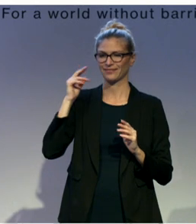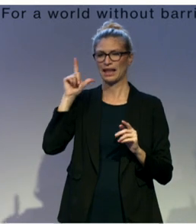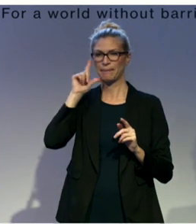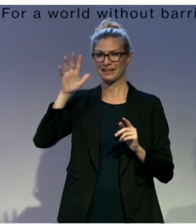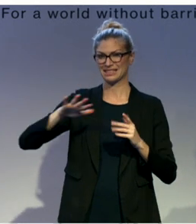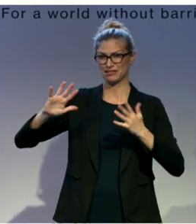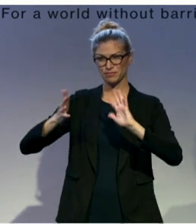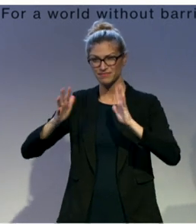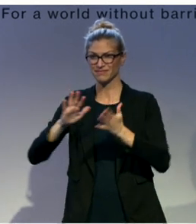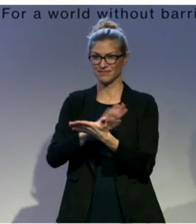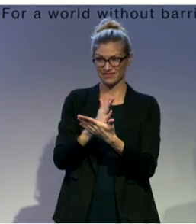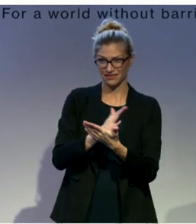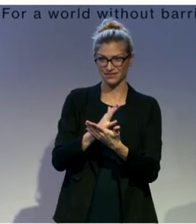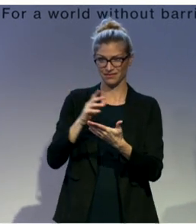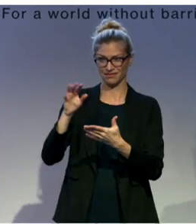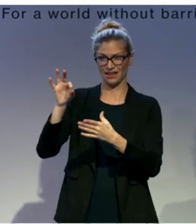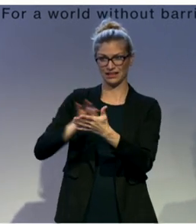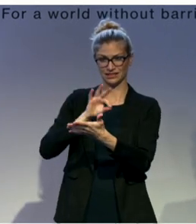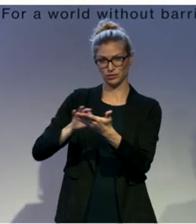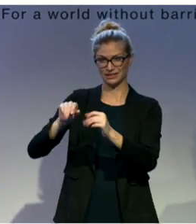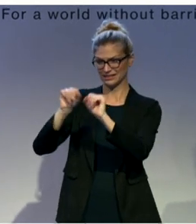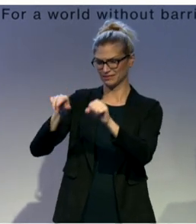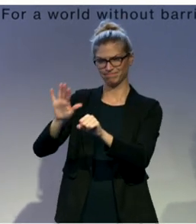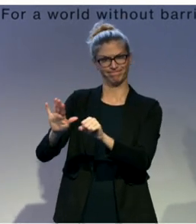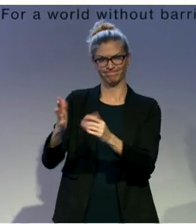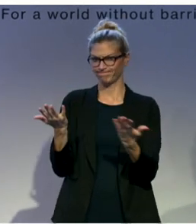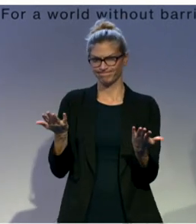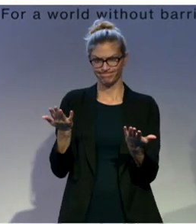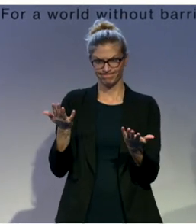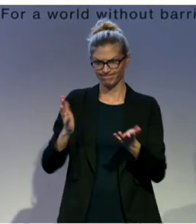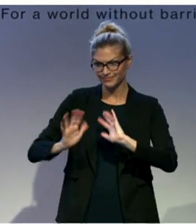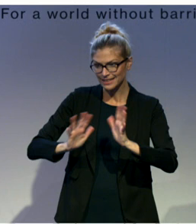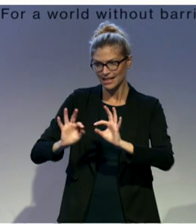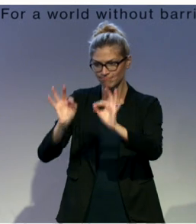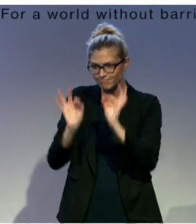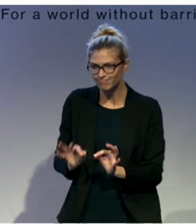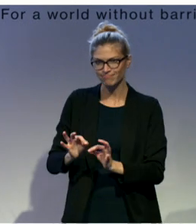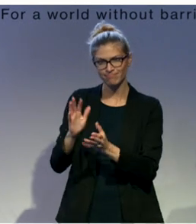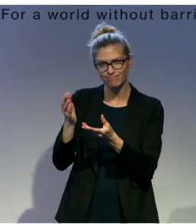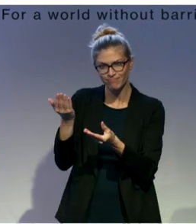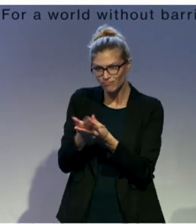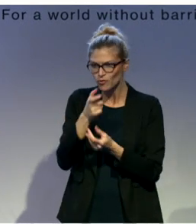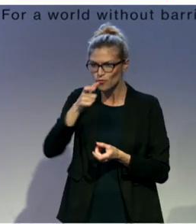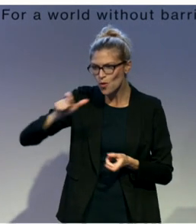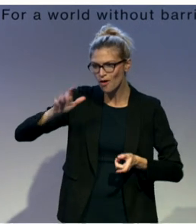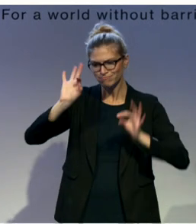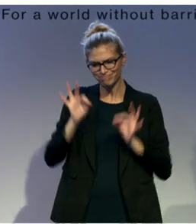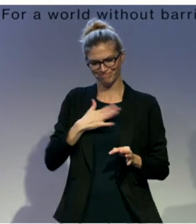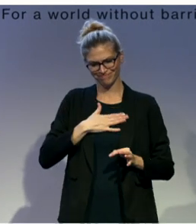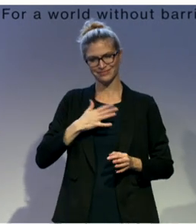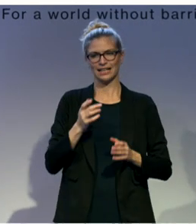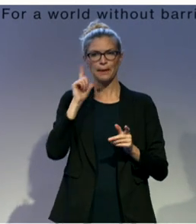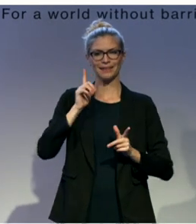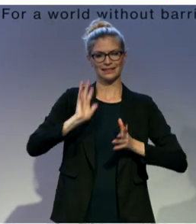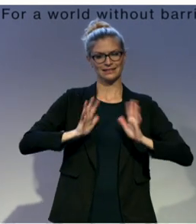political speeches or to clearly define terms that were being used in the media or translate voter education materials.